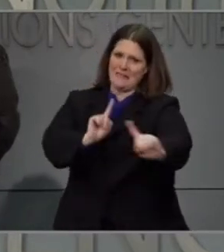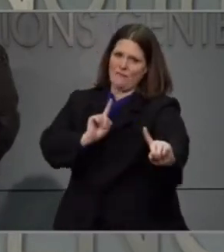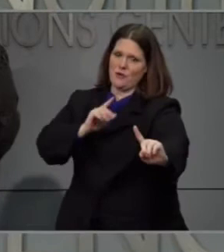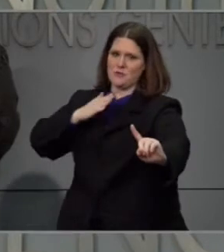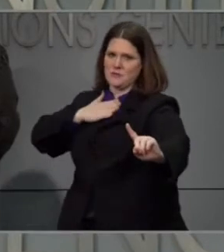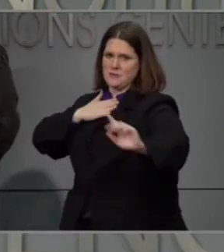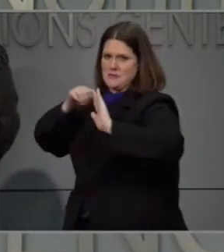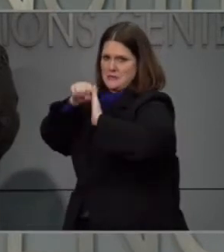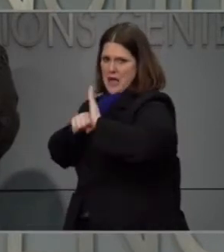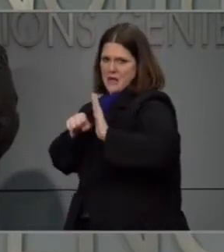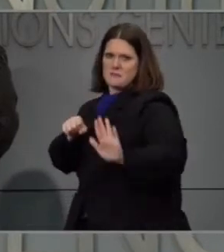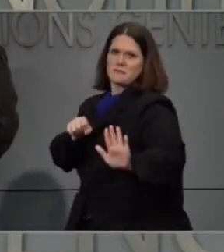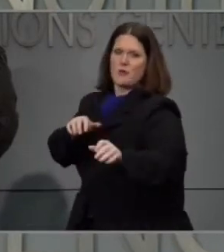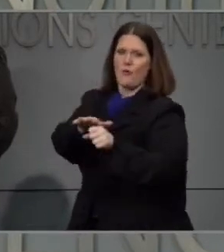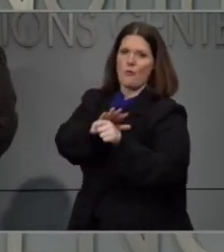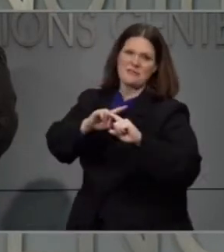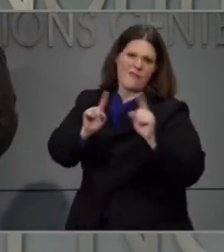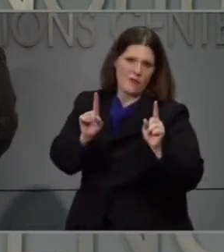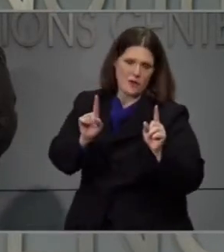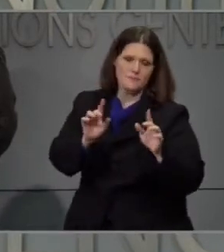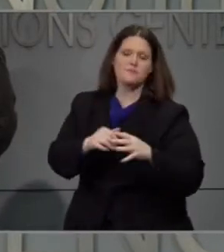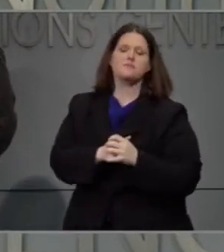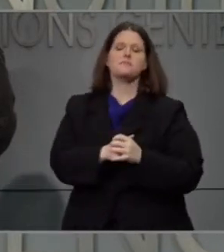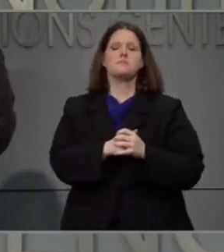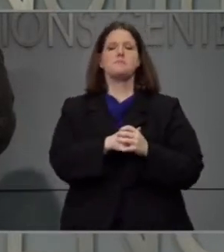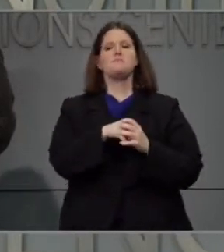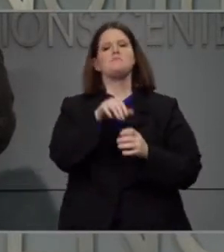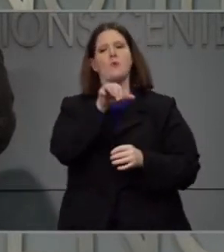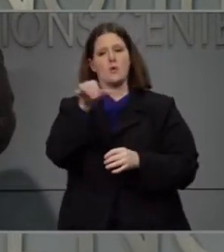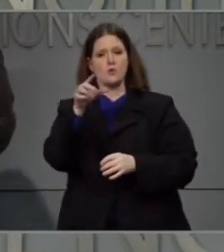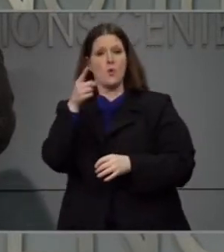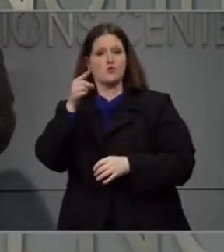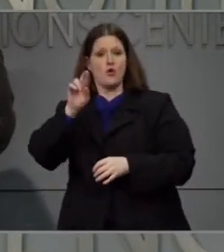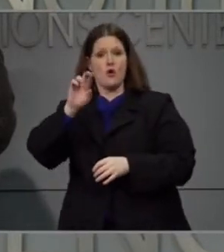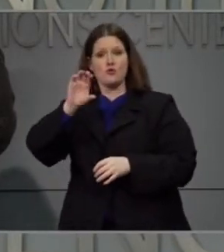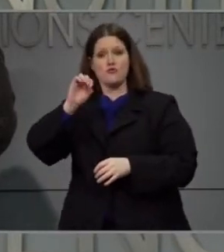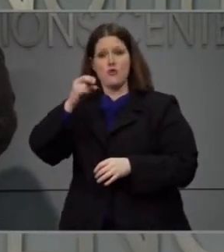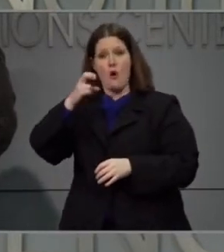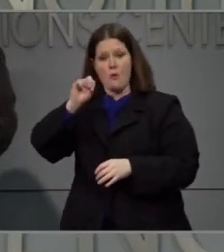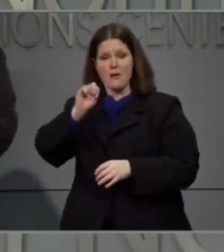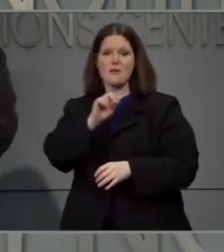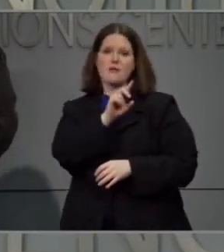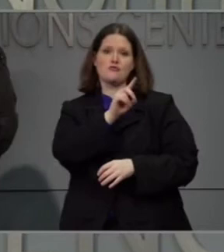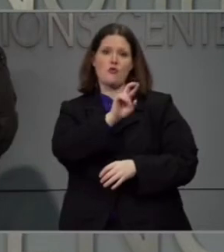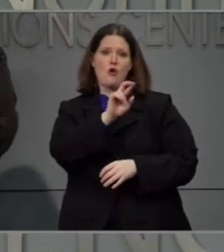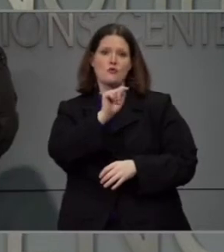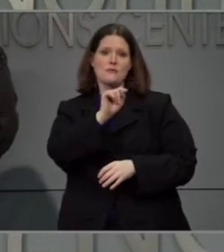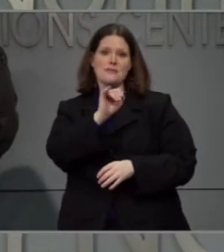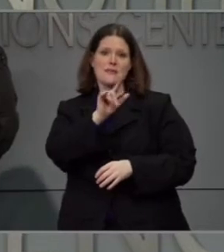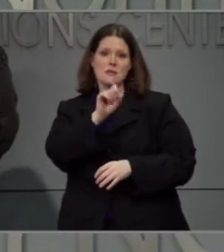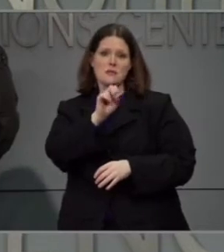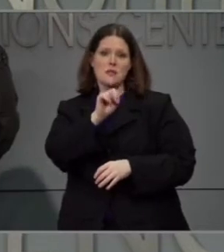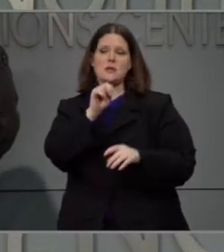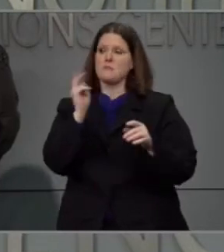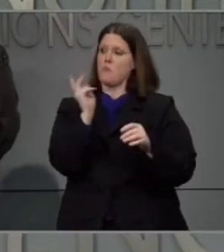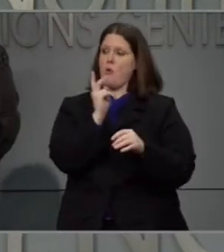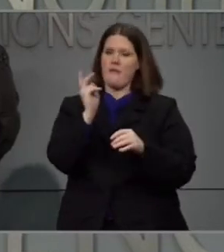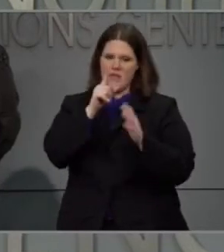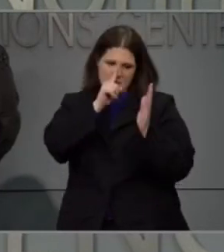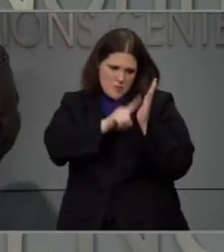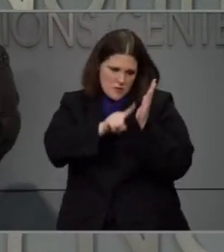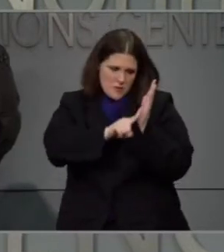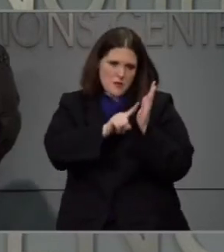reviewing the public health officials like Dr. Cohen and Dr. Tilson are reviewing the proposals put forth by